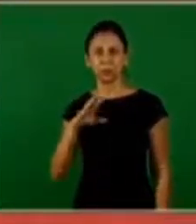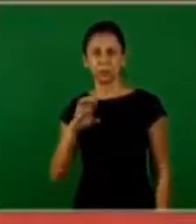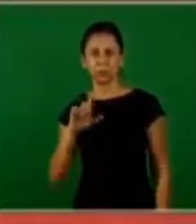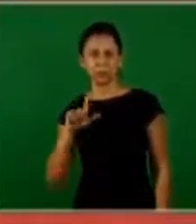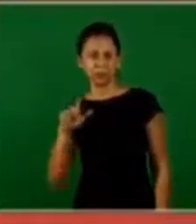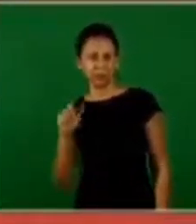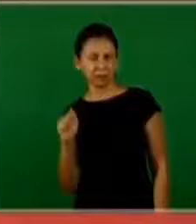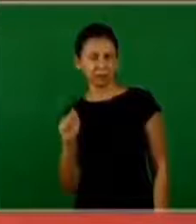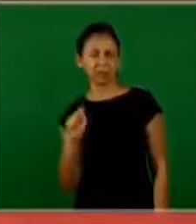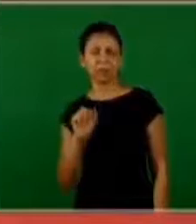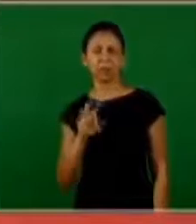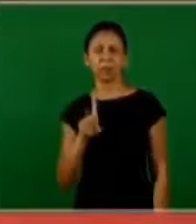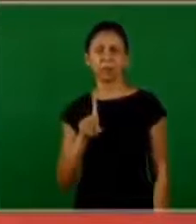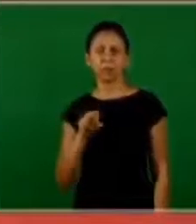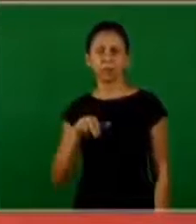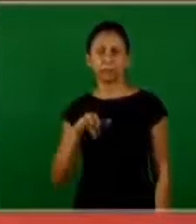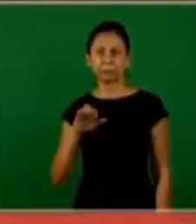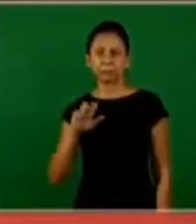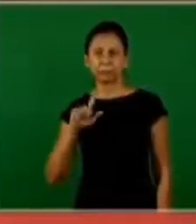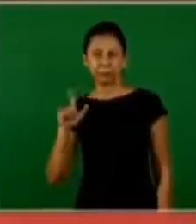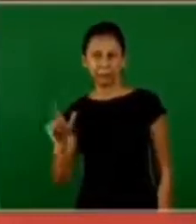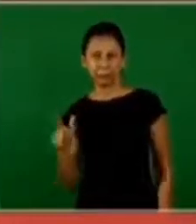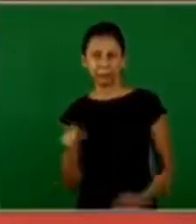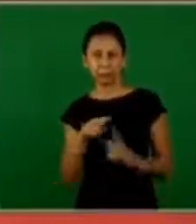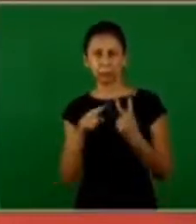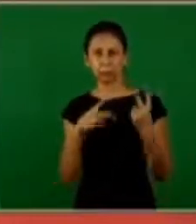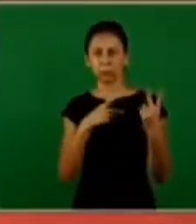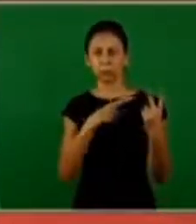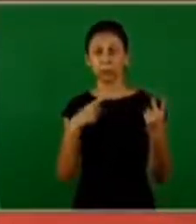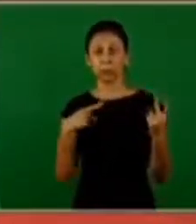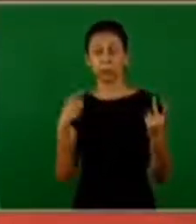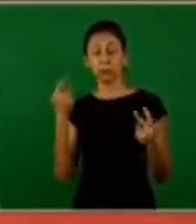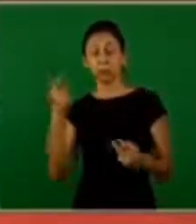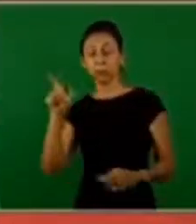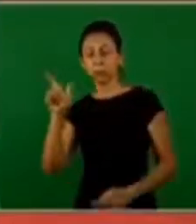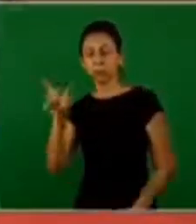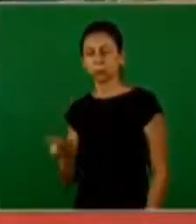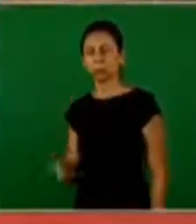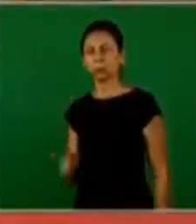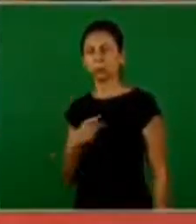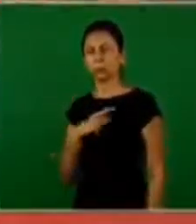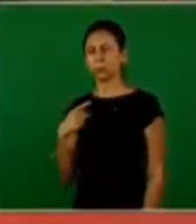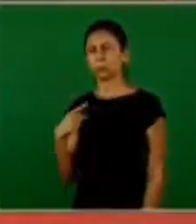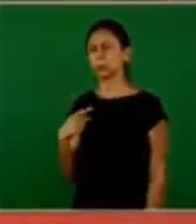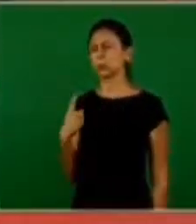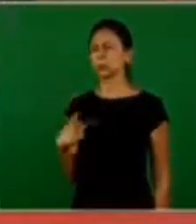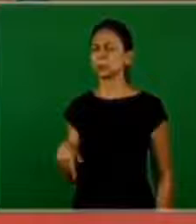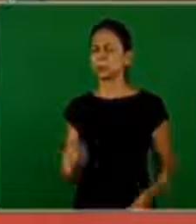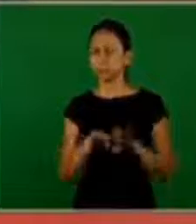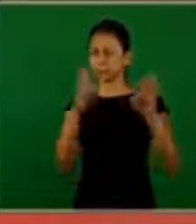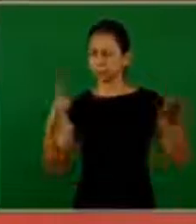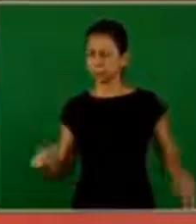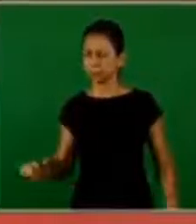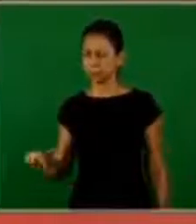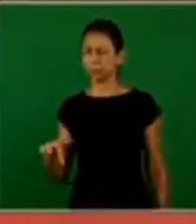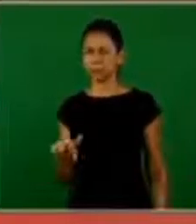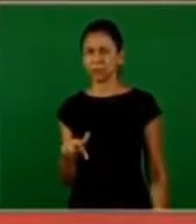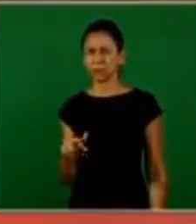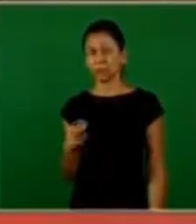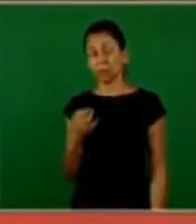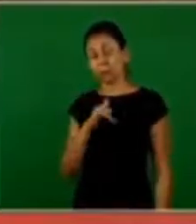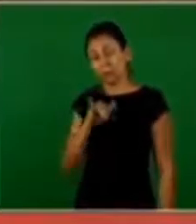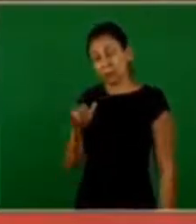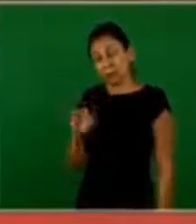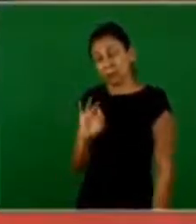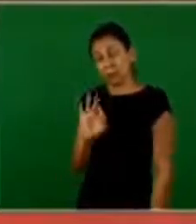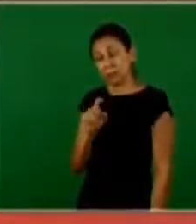after the people like this, Marcelo Daniel, and there was a pastor that was very spiritual that said, as I was growing up, I